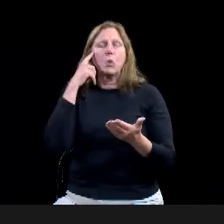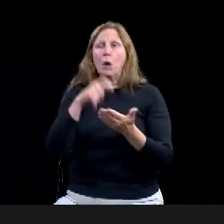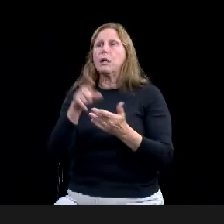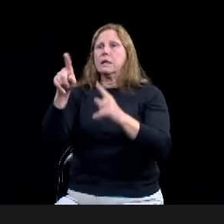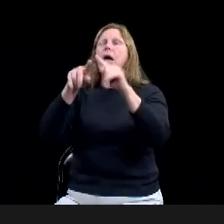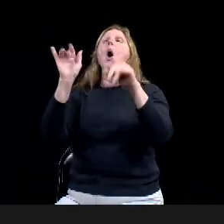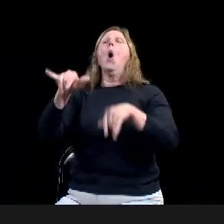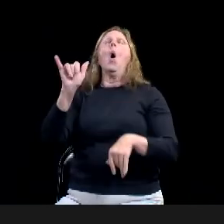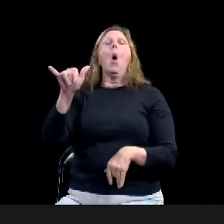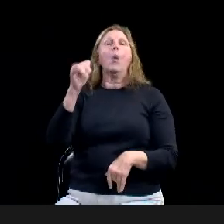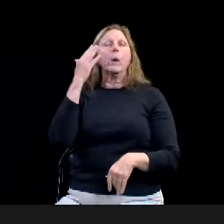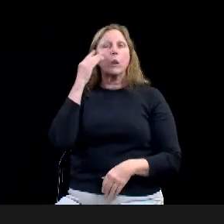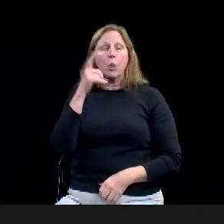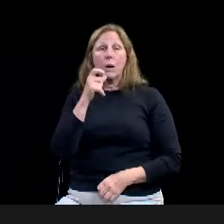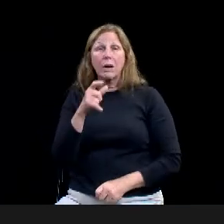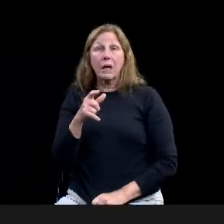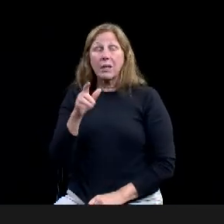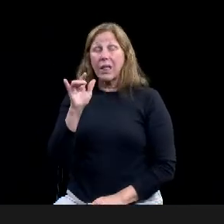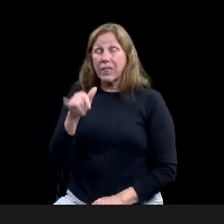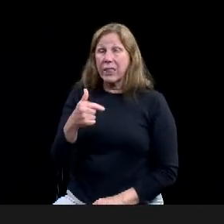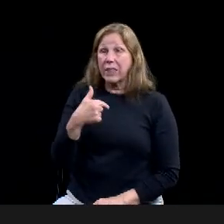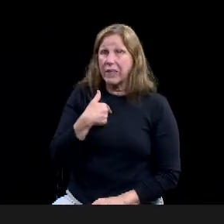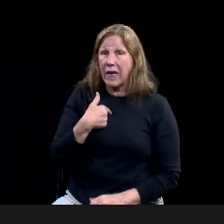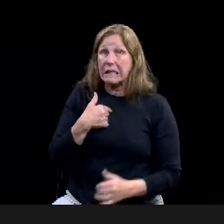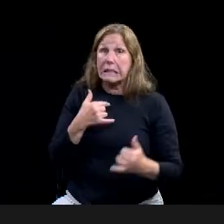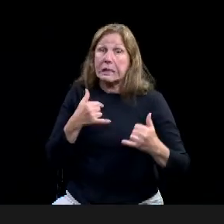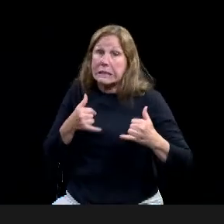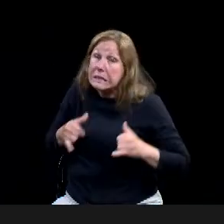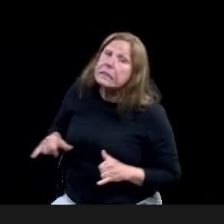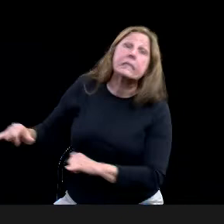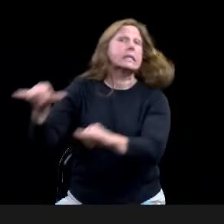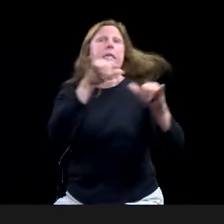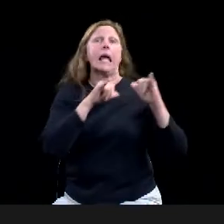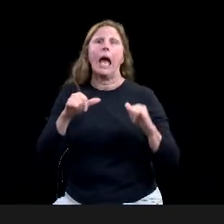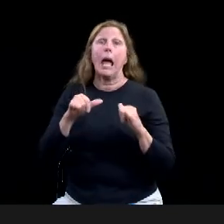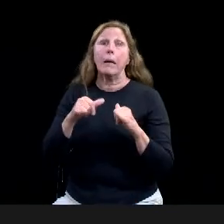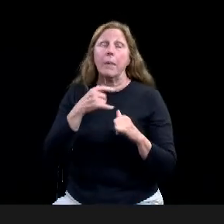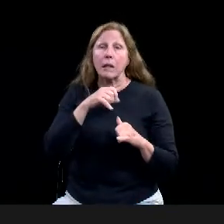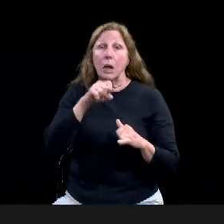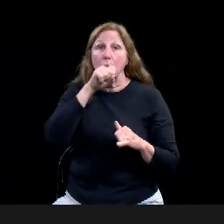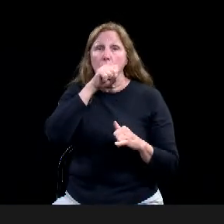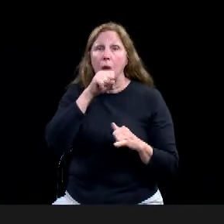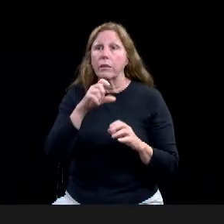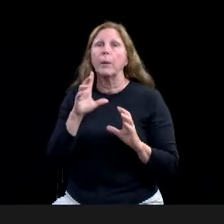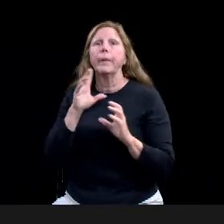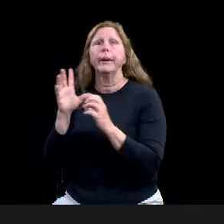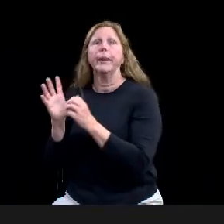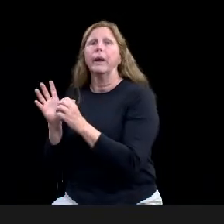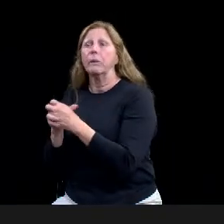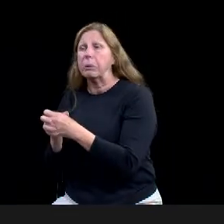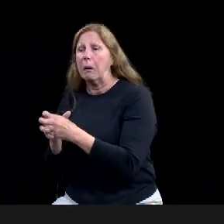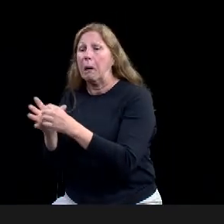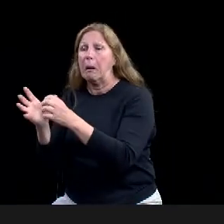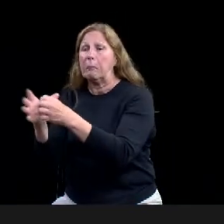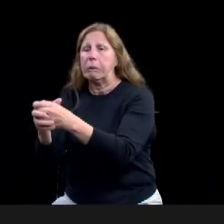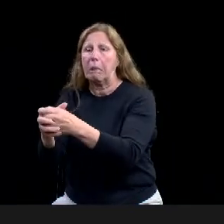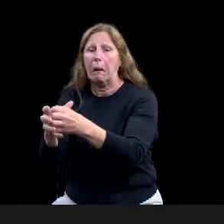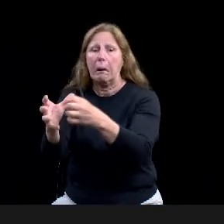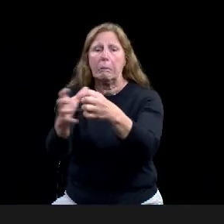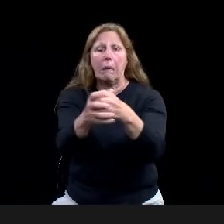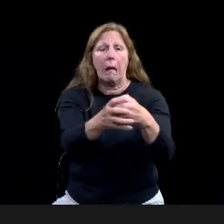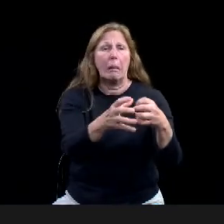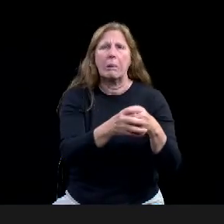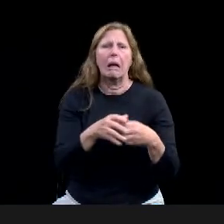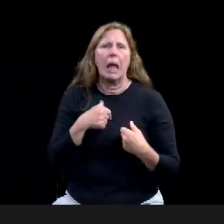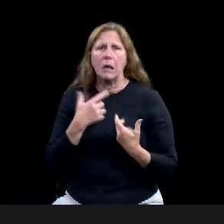um, specific neighborhoods or specific districts. And my last question is with the city lights, is there